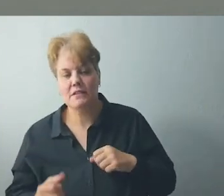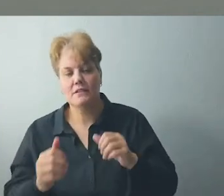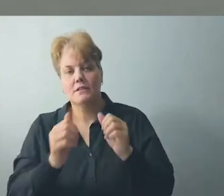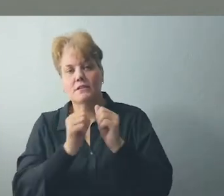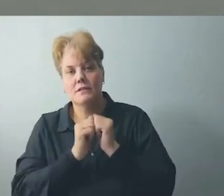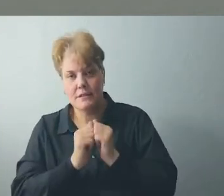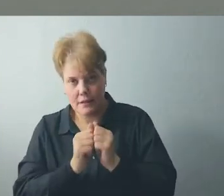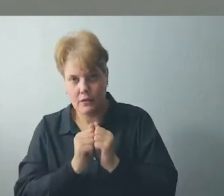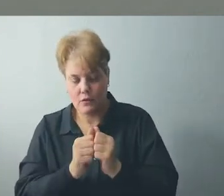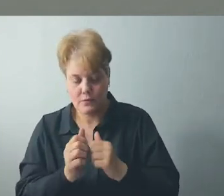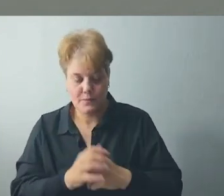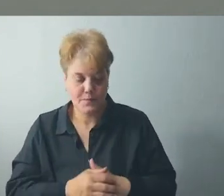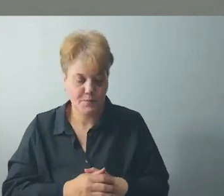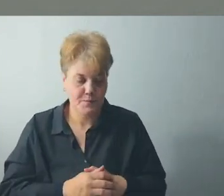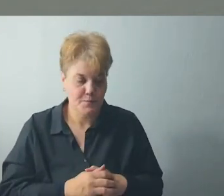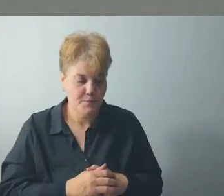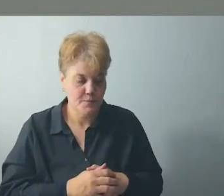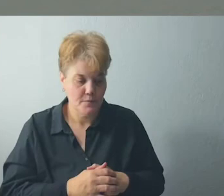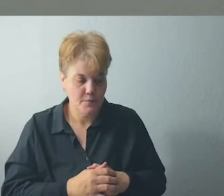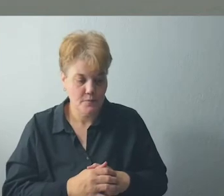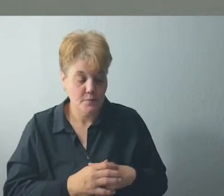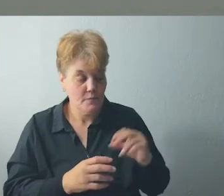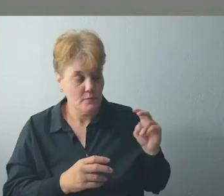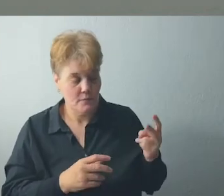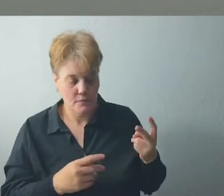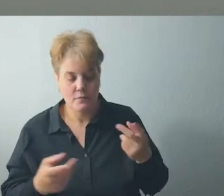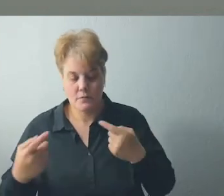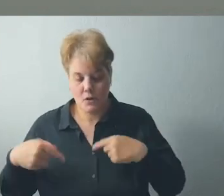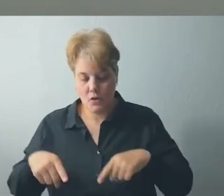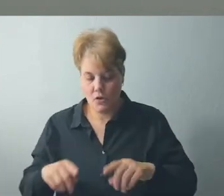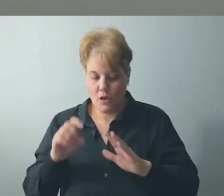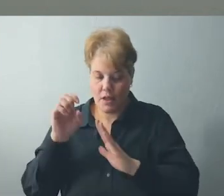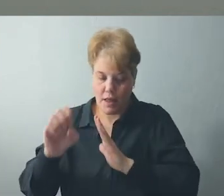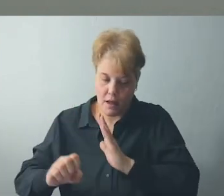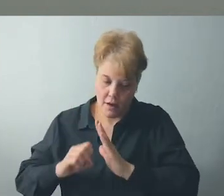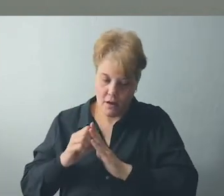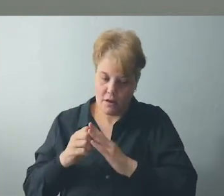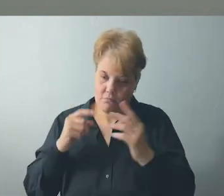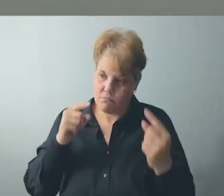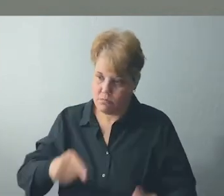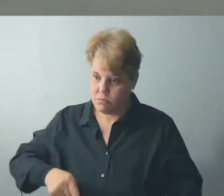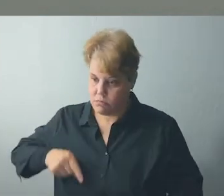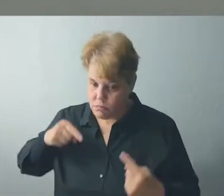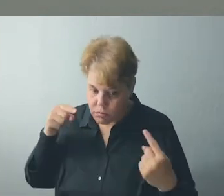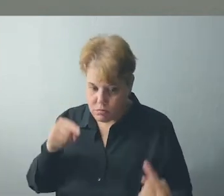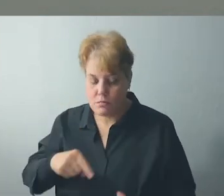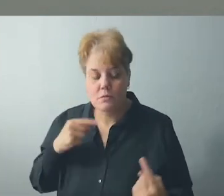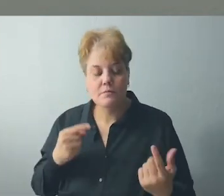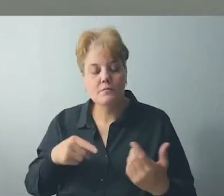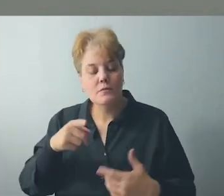there's actually something that you can do to help others during these hard days.